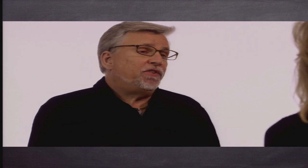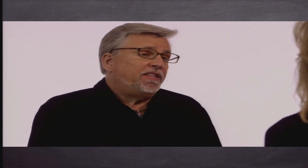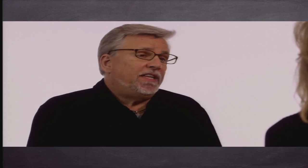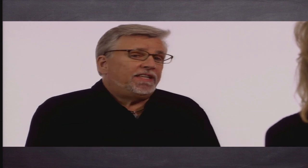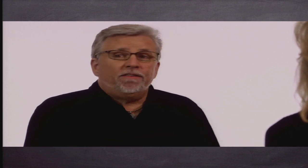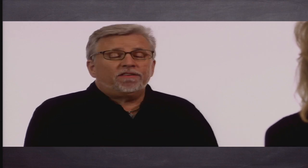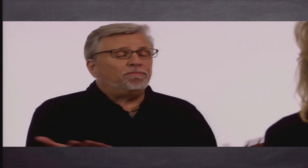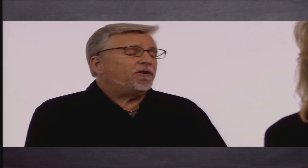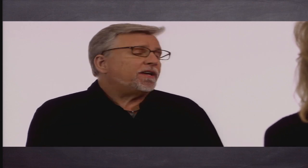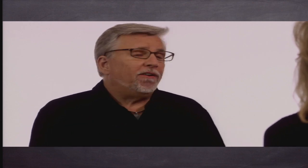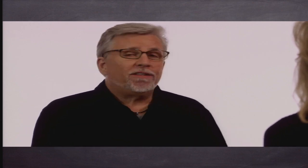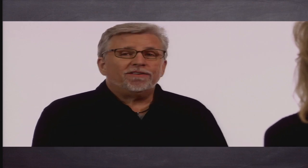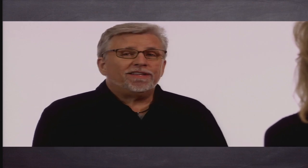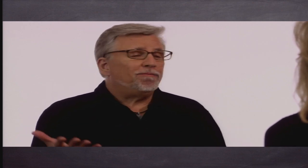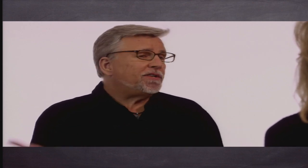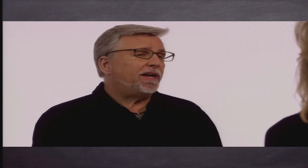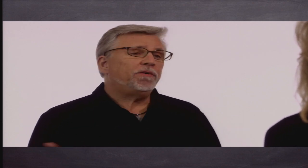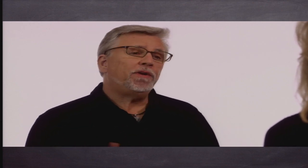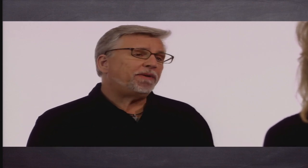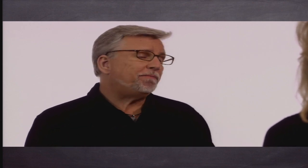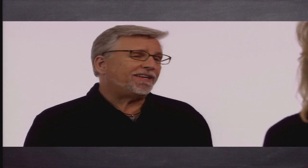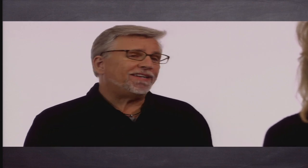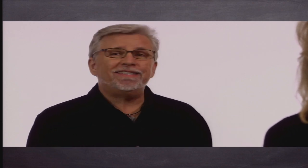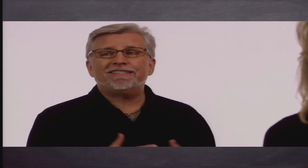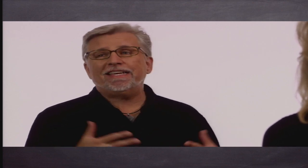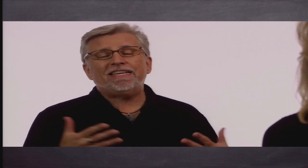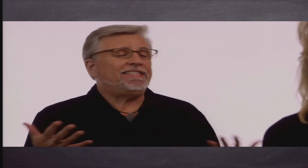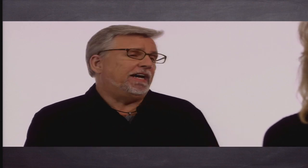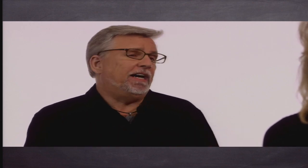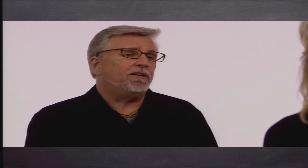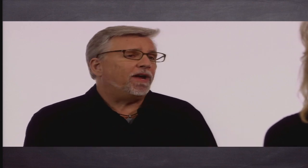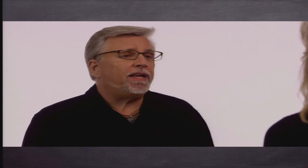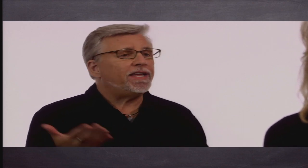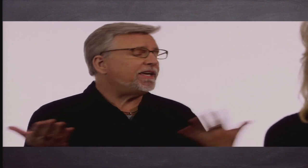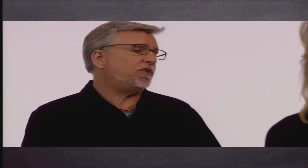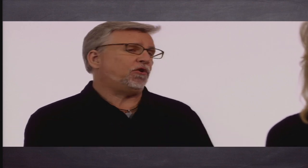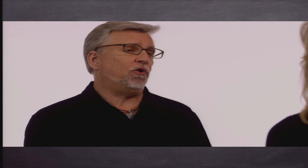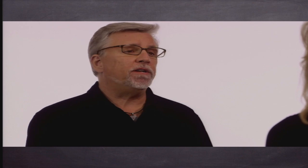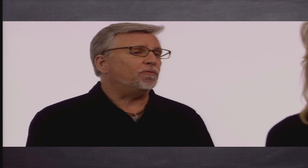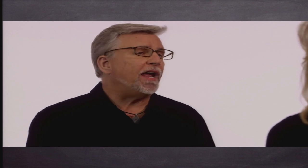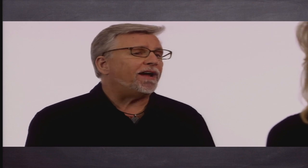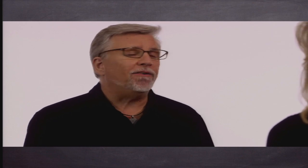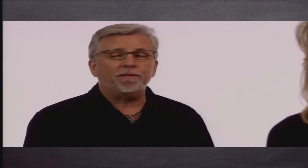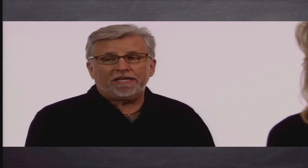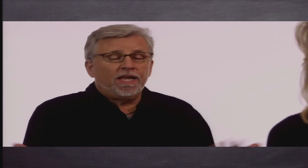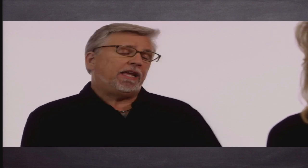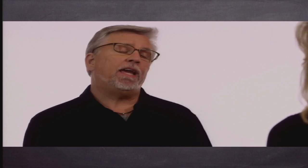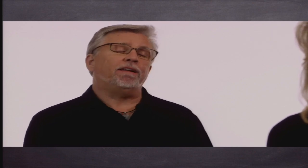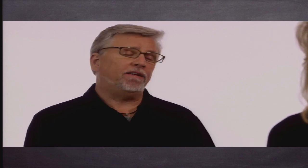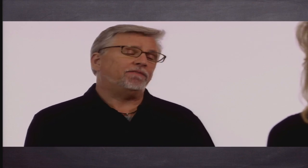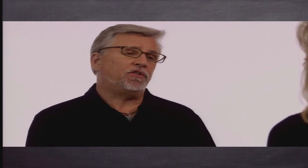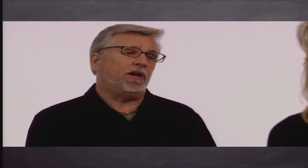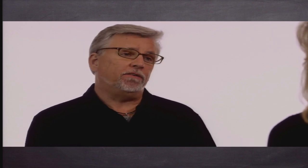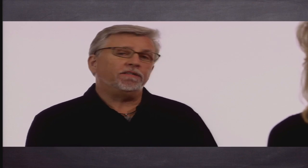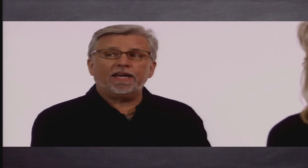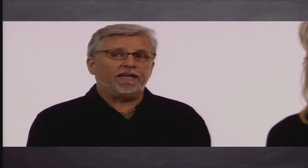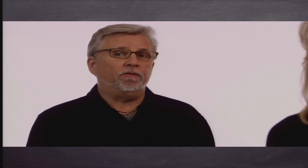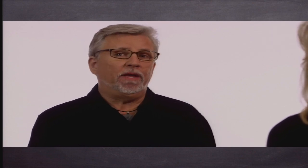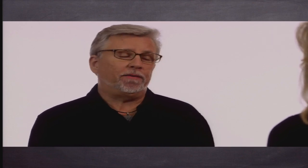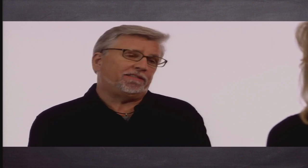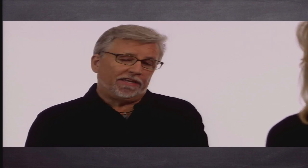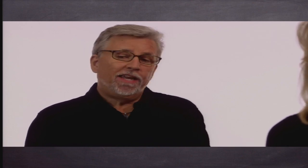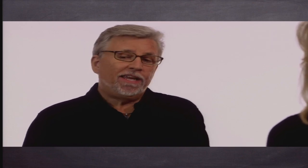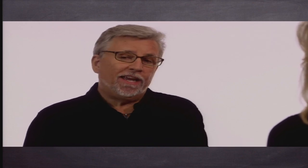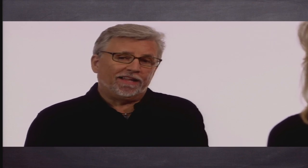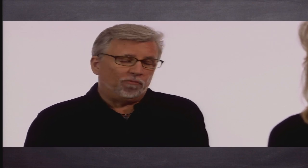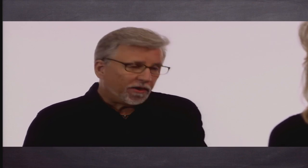maybe I just need to give this Mark character a little more time to repent because he's young, right? He could turn it around. I mean, he had a tough childhood. You've got to